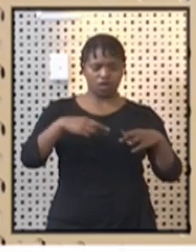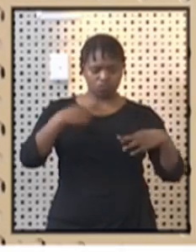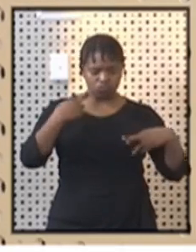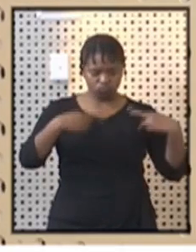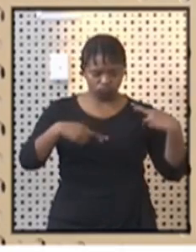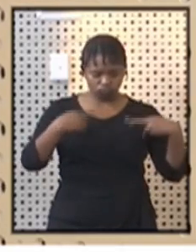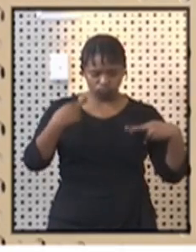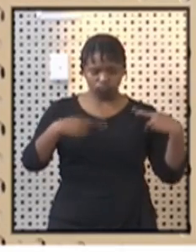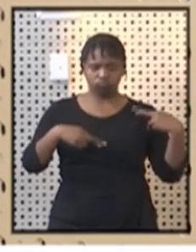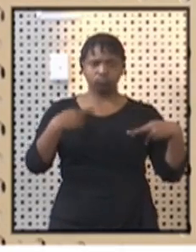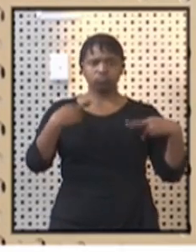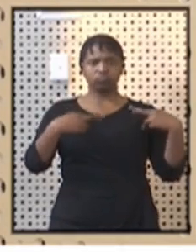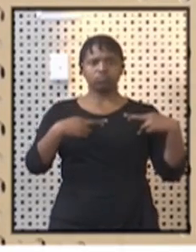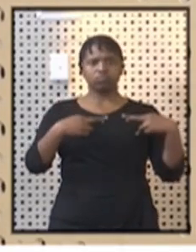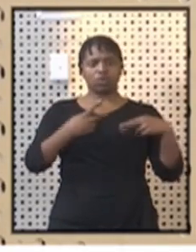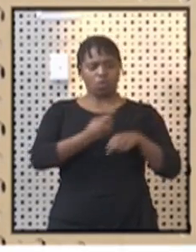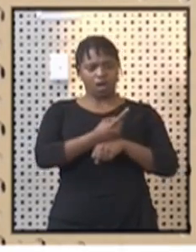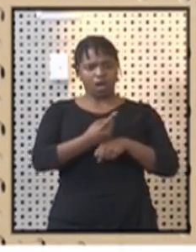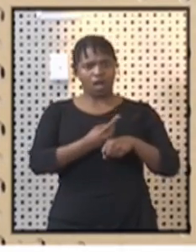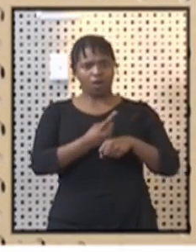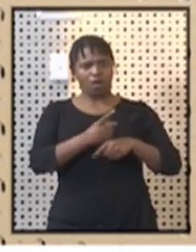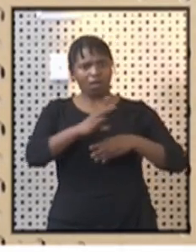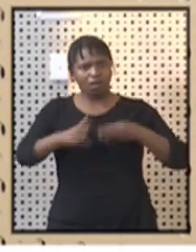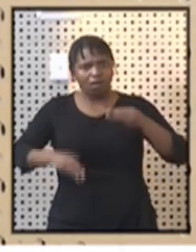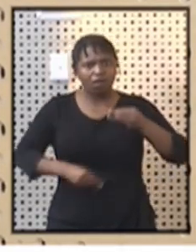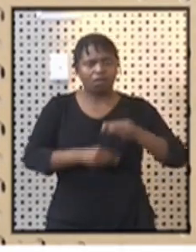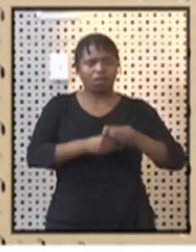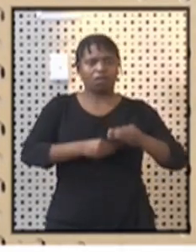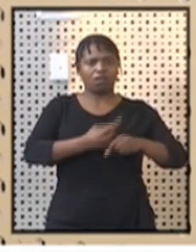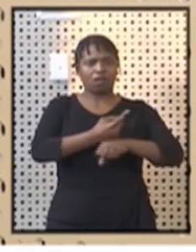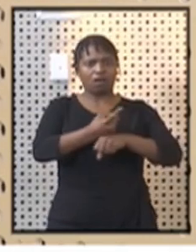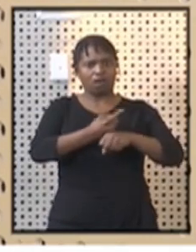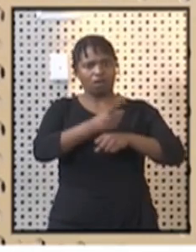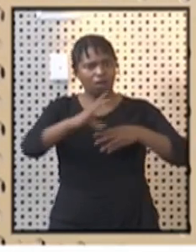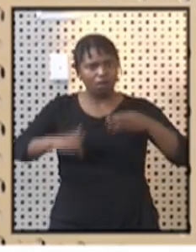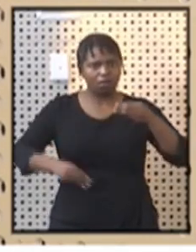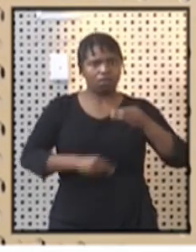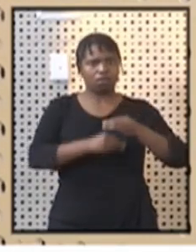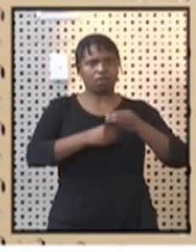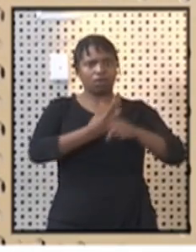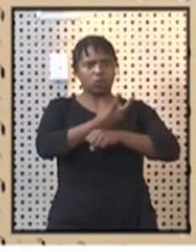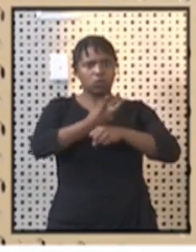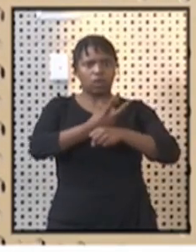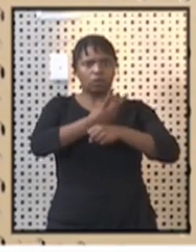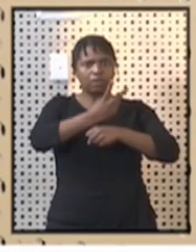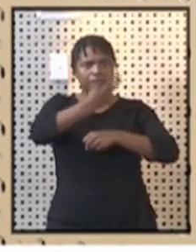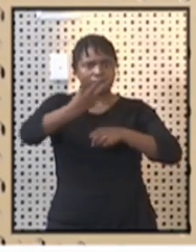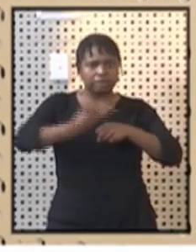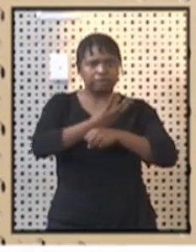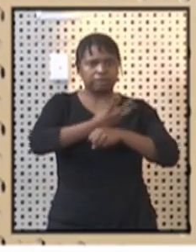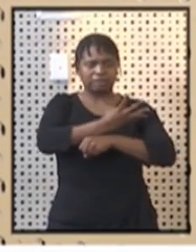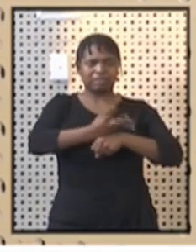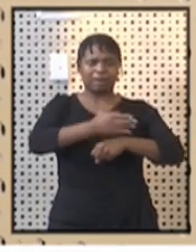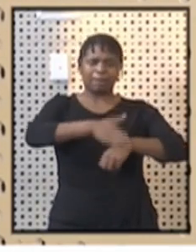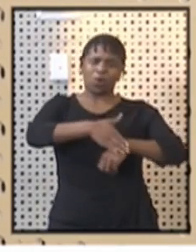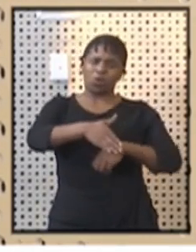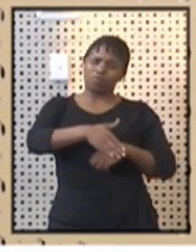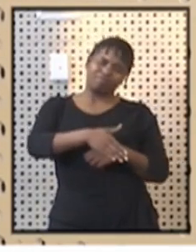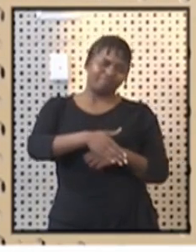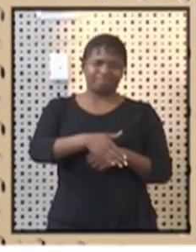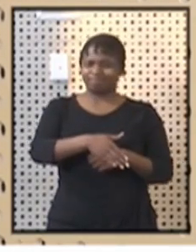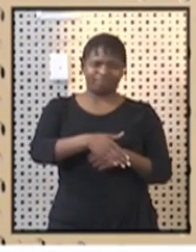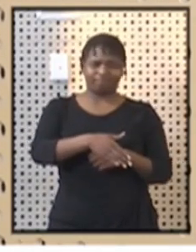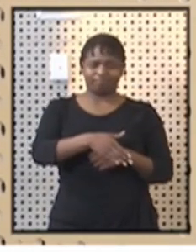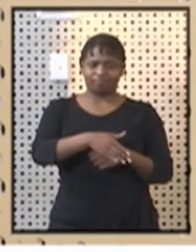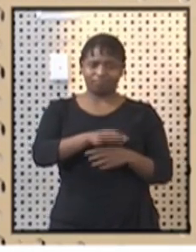extend that hour to yet another hour or yet two hours more and so on. It would be that